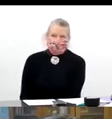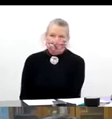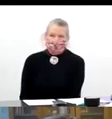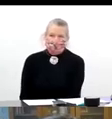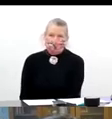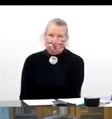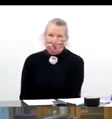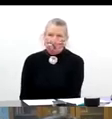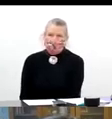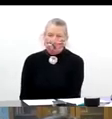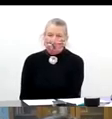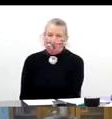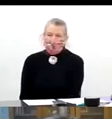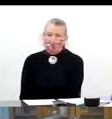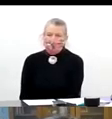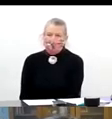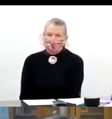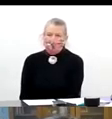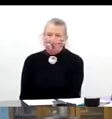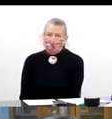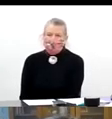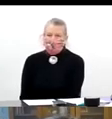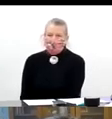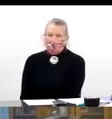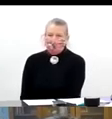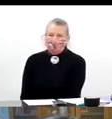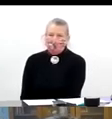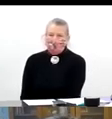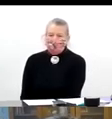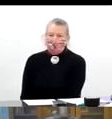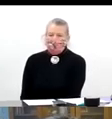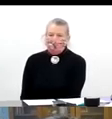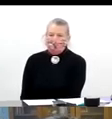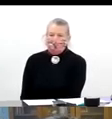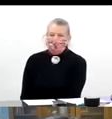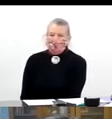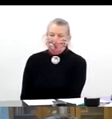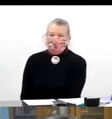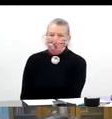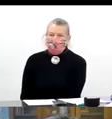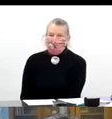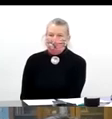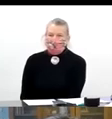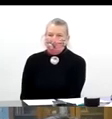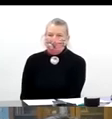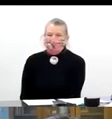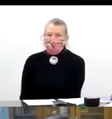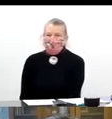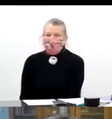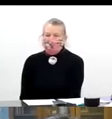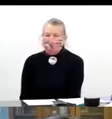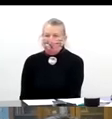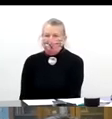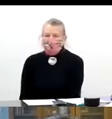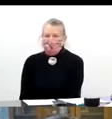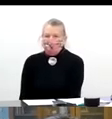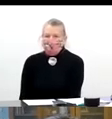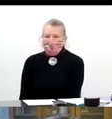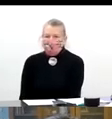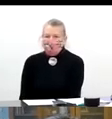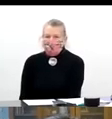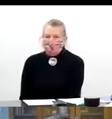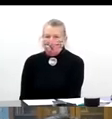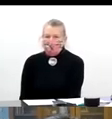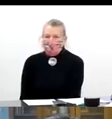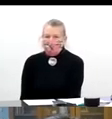following these decisions and how they're made and, and, and how they affect people. So what it comes down